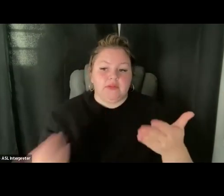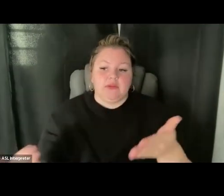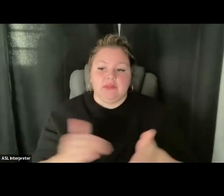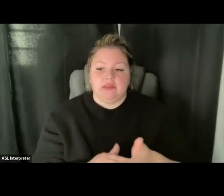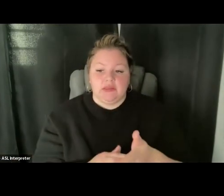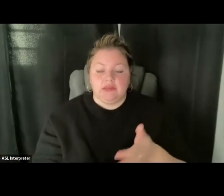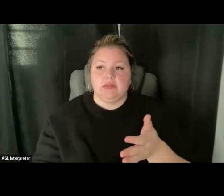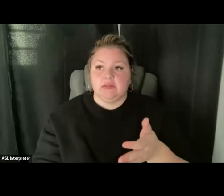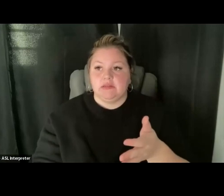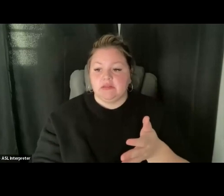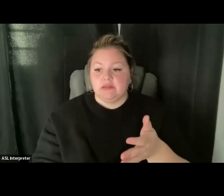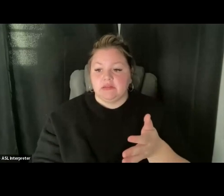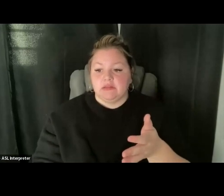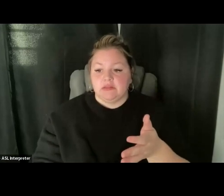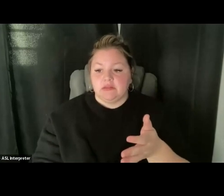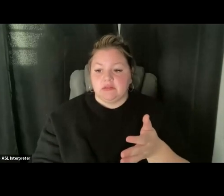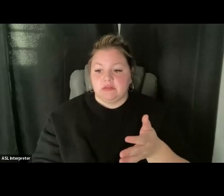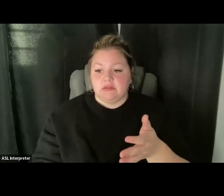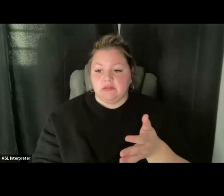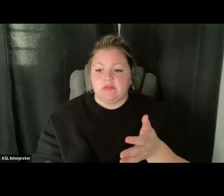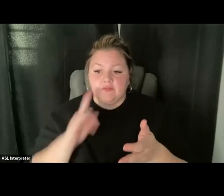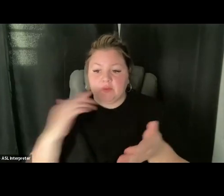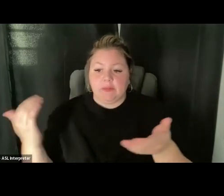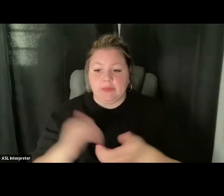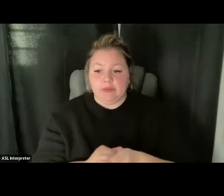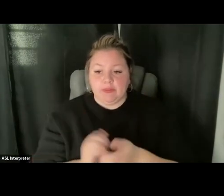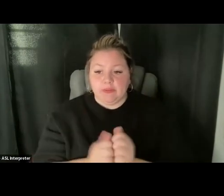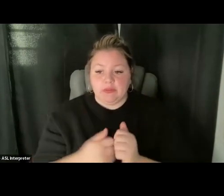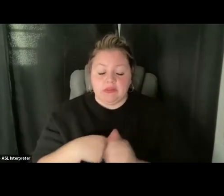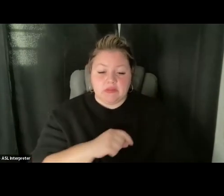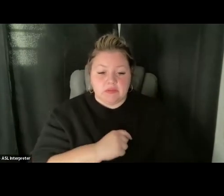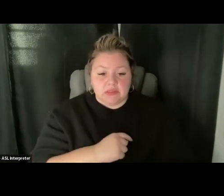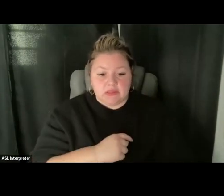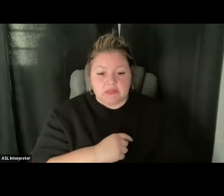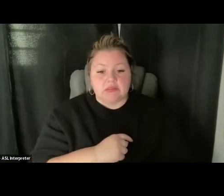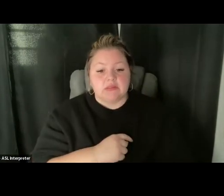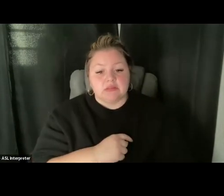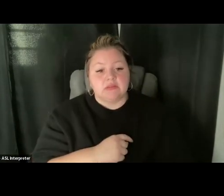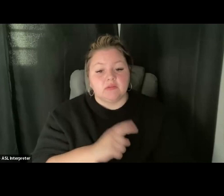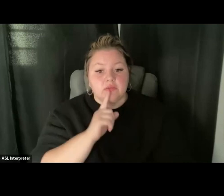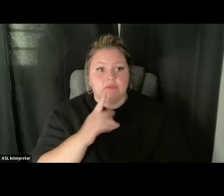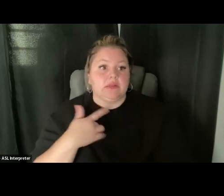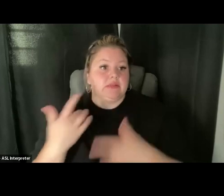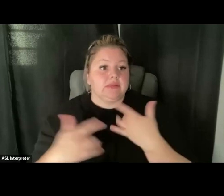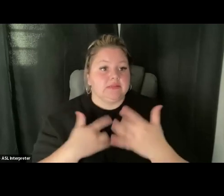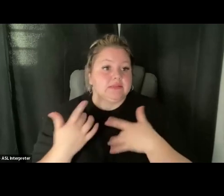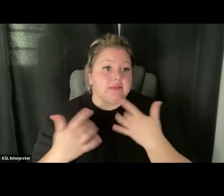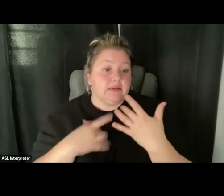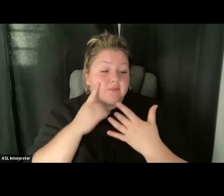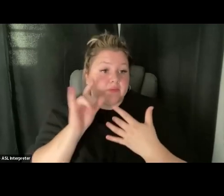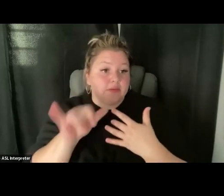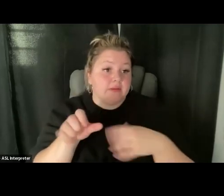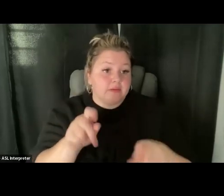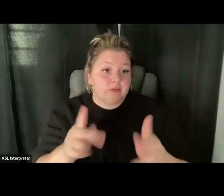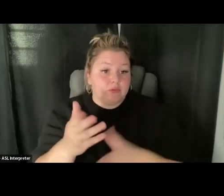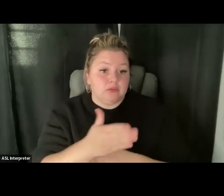uh, for, uh, for partnering with us, uh, and, uh, we're really excited about the opportunity to share some